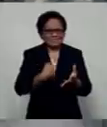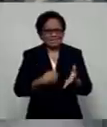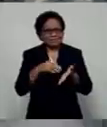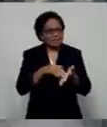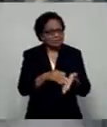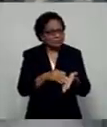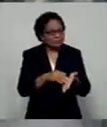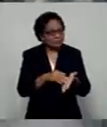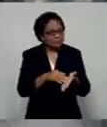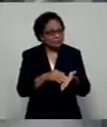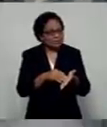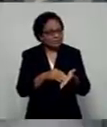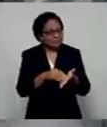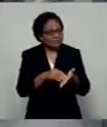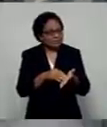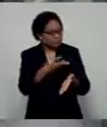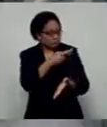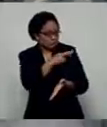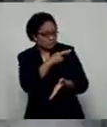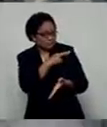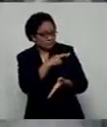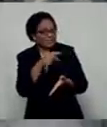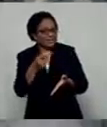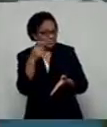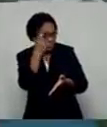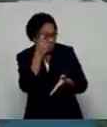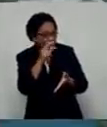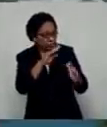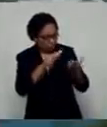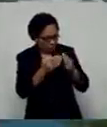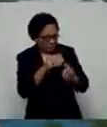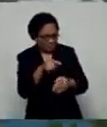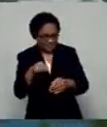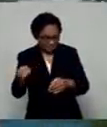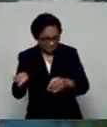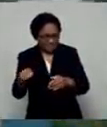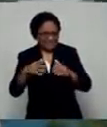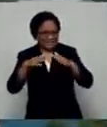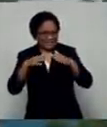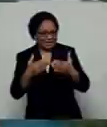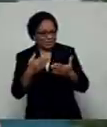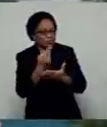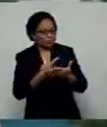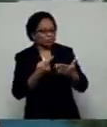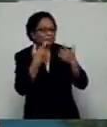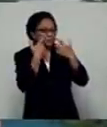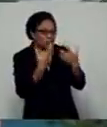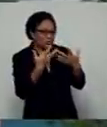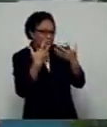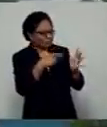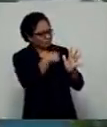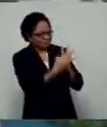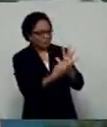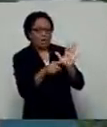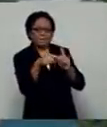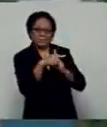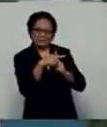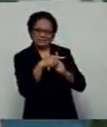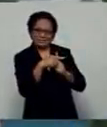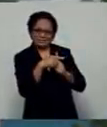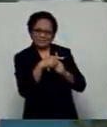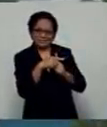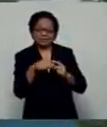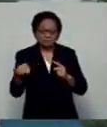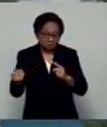of social responsibility and concern for the community, cooperatives continue to showcase that they can sustain and help